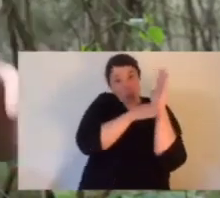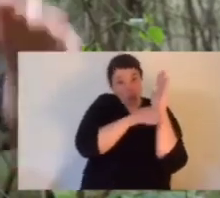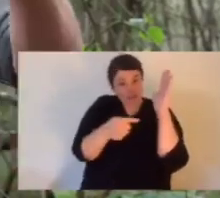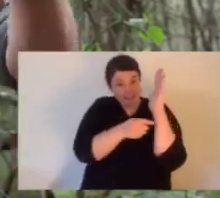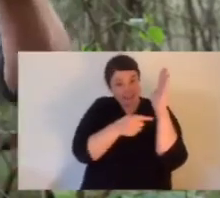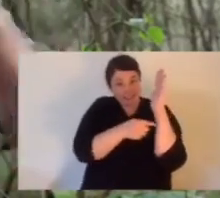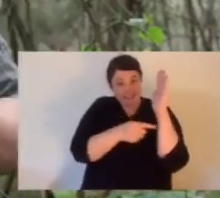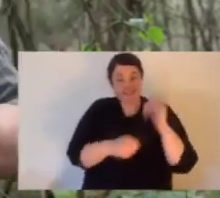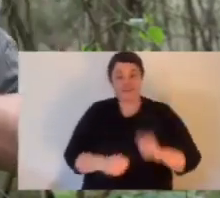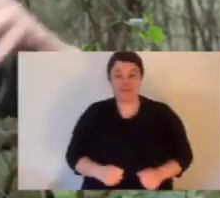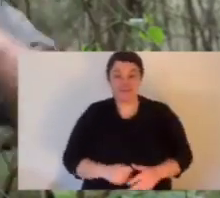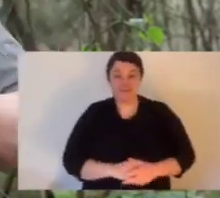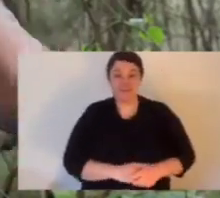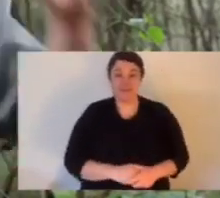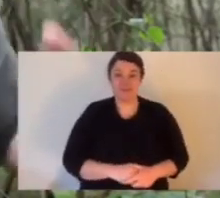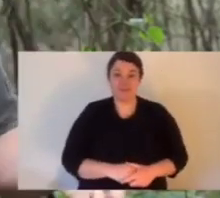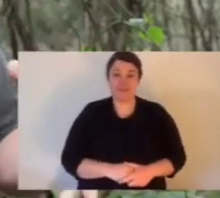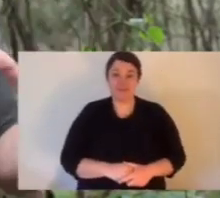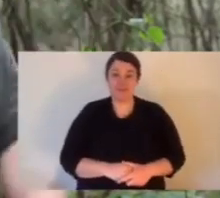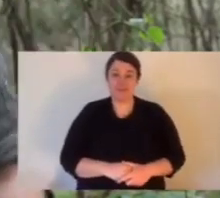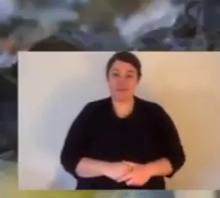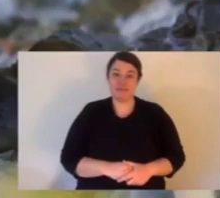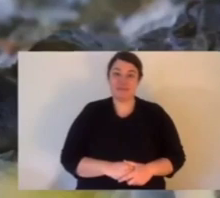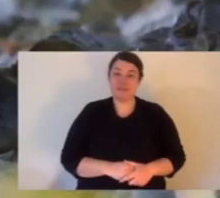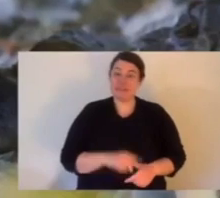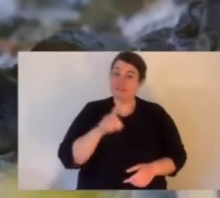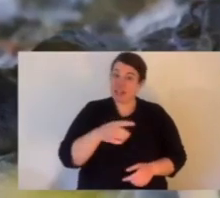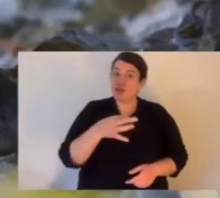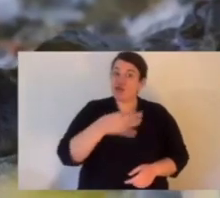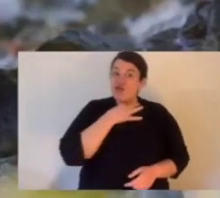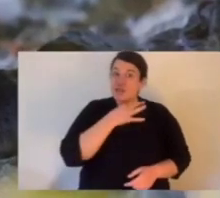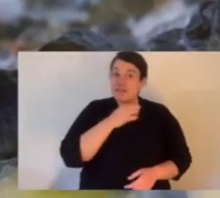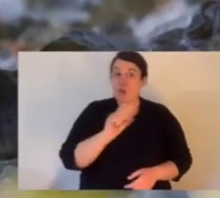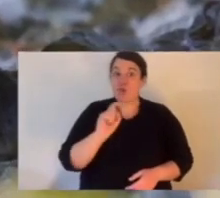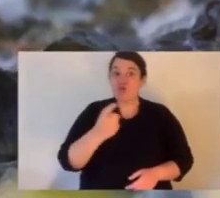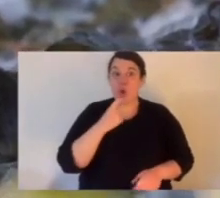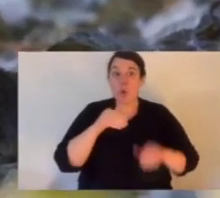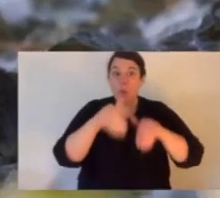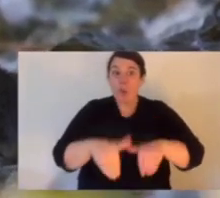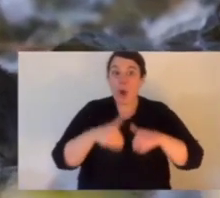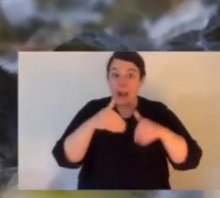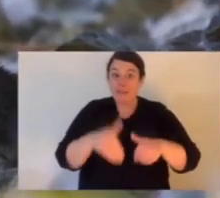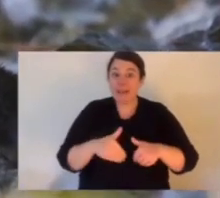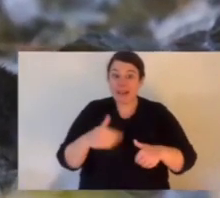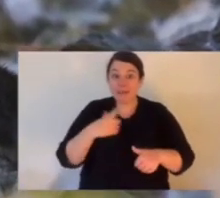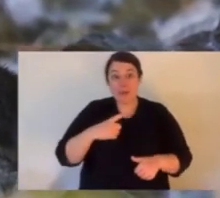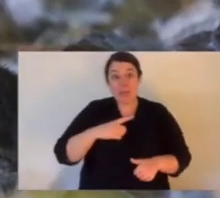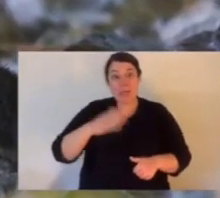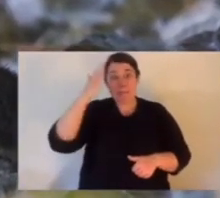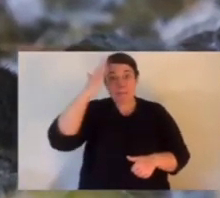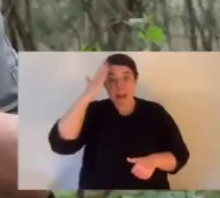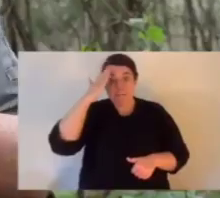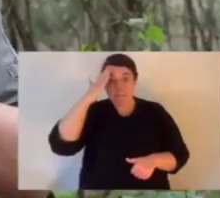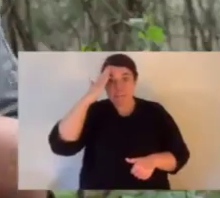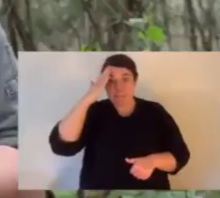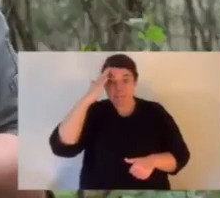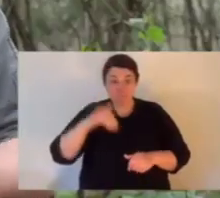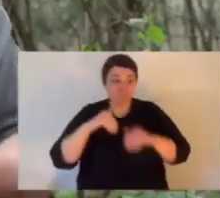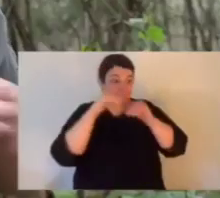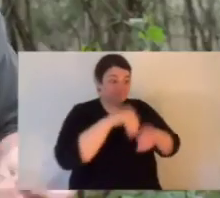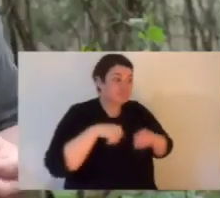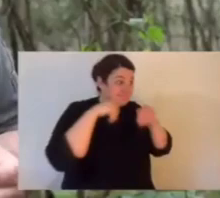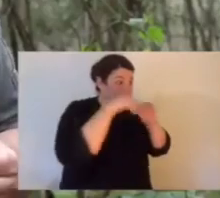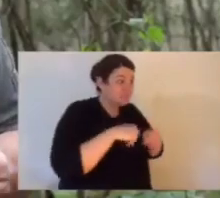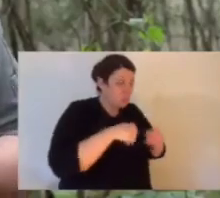here, a little group here, a little group here and a that forms the colony. Brushtail rock wallabies are marsupials. So after a